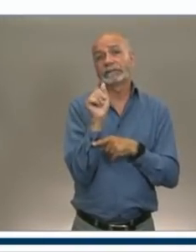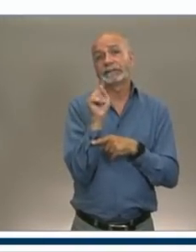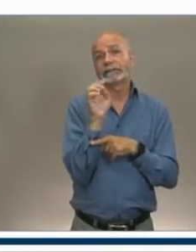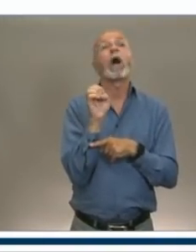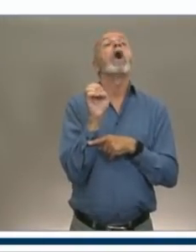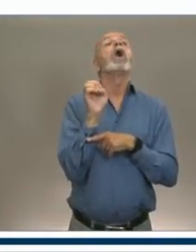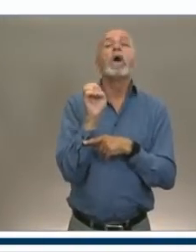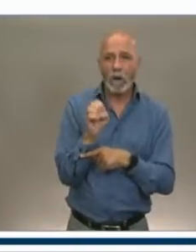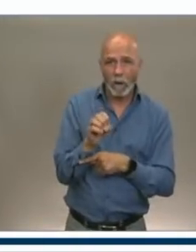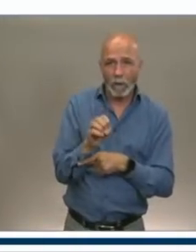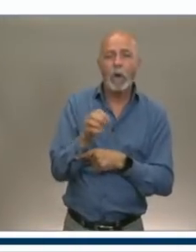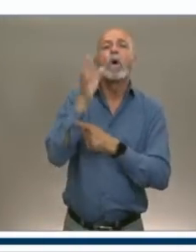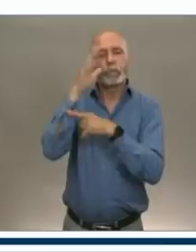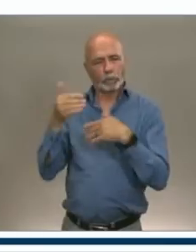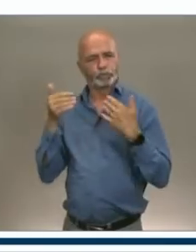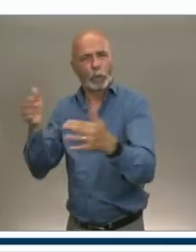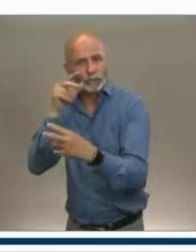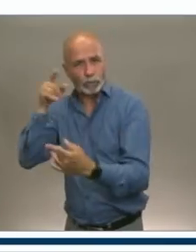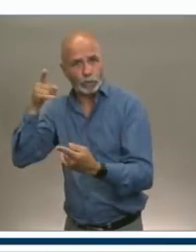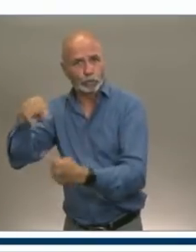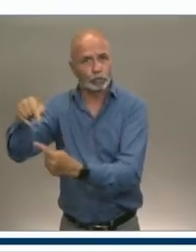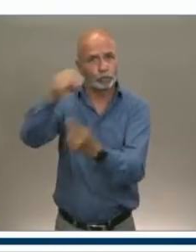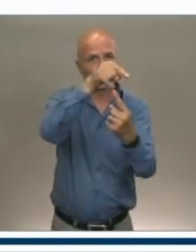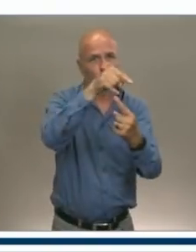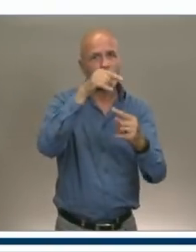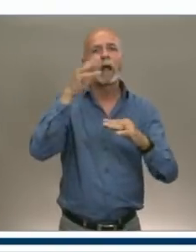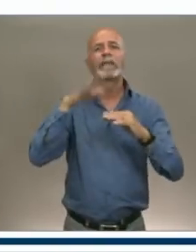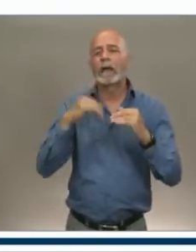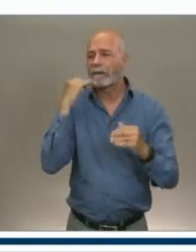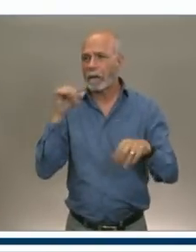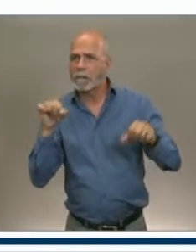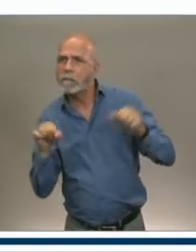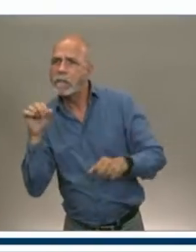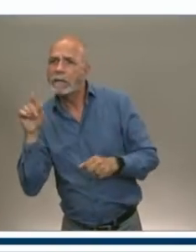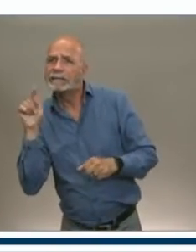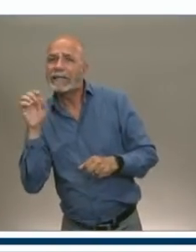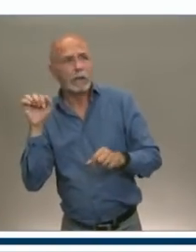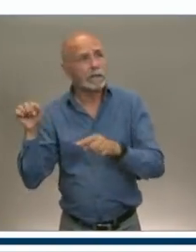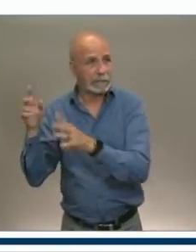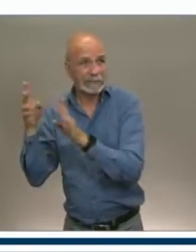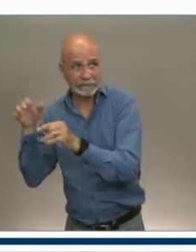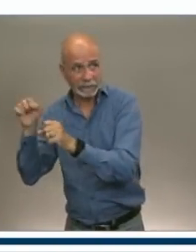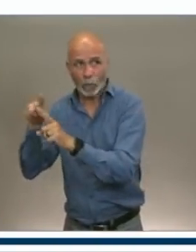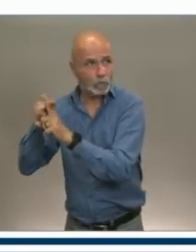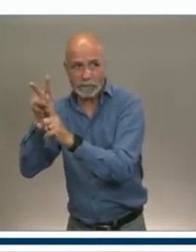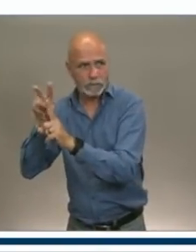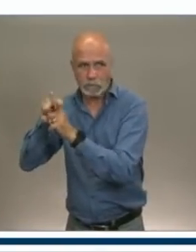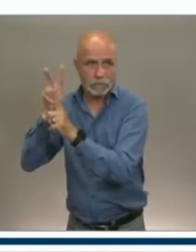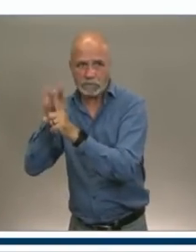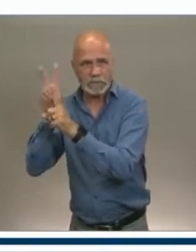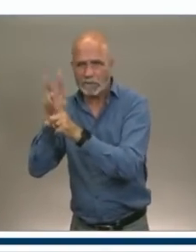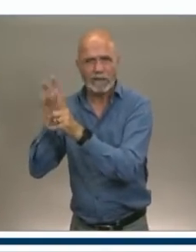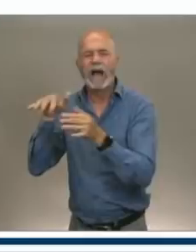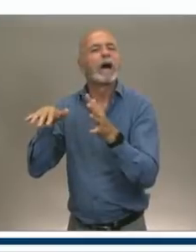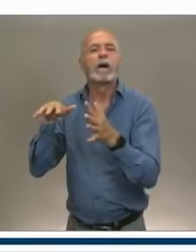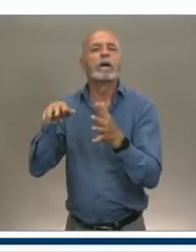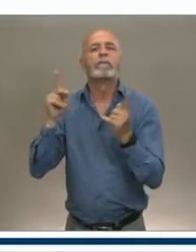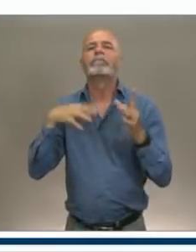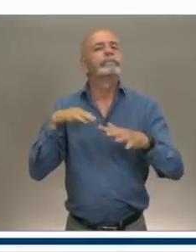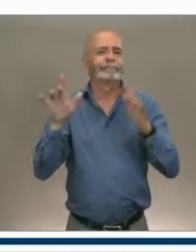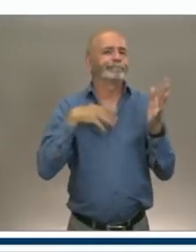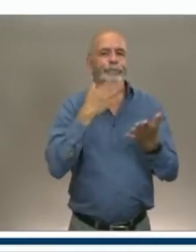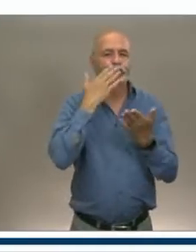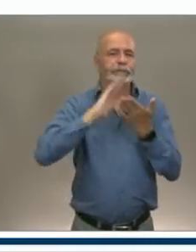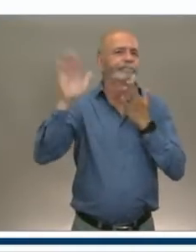even having a little bit of wiggle room on your date, they, the feedback we received was that individuals will not book their